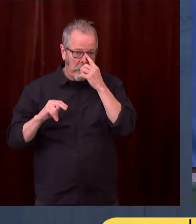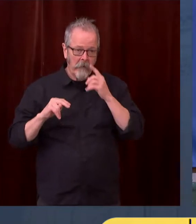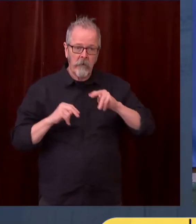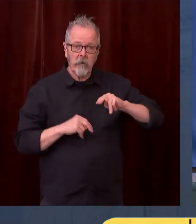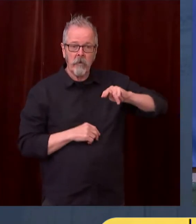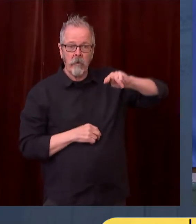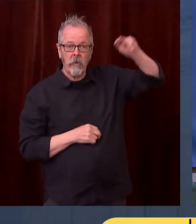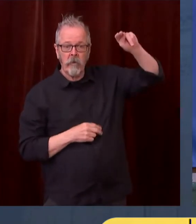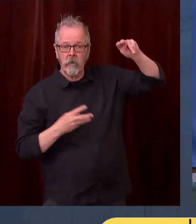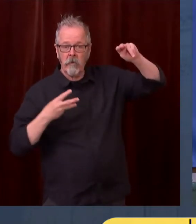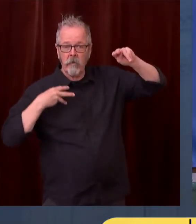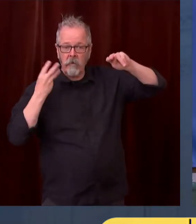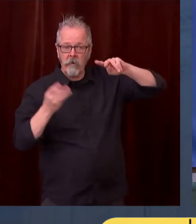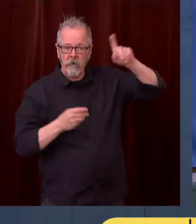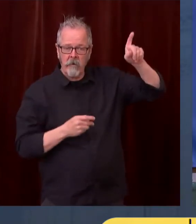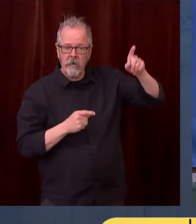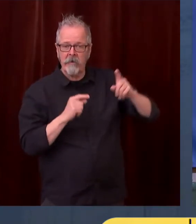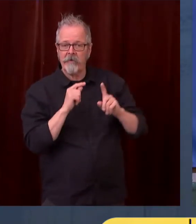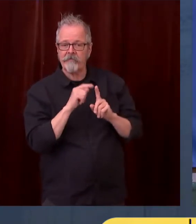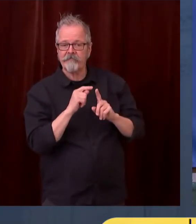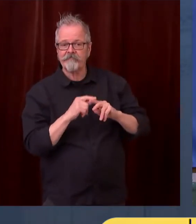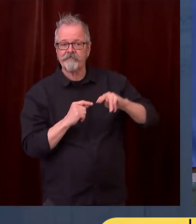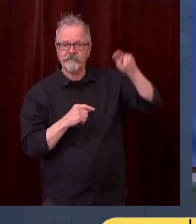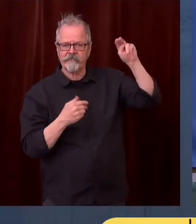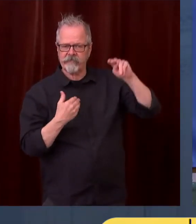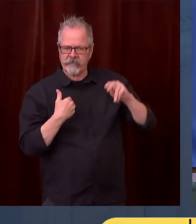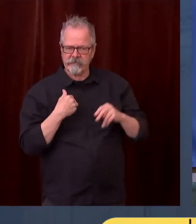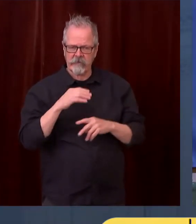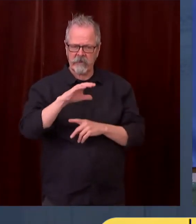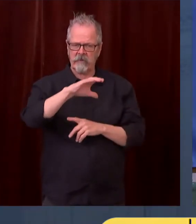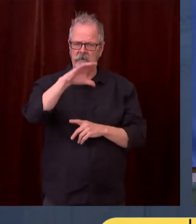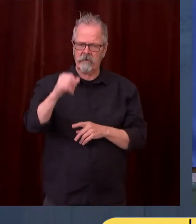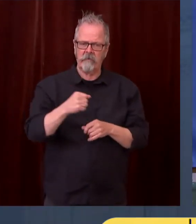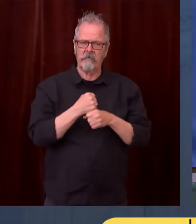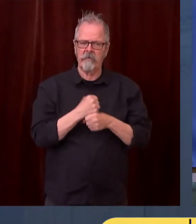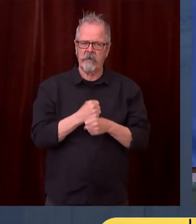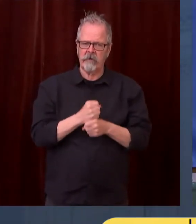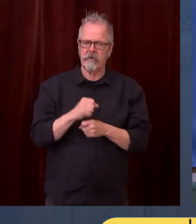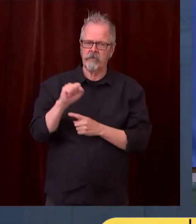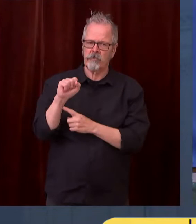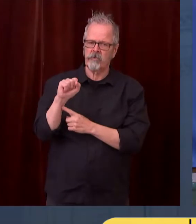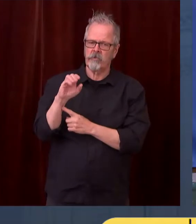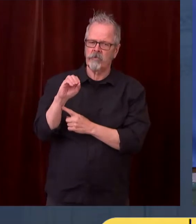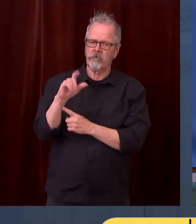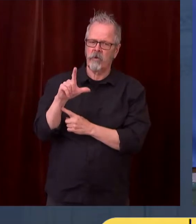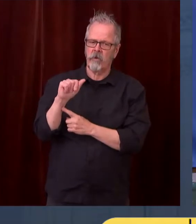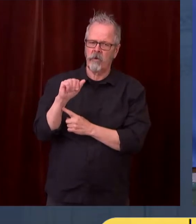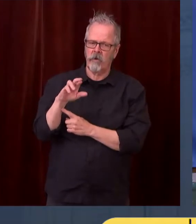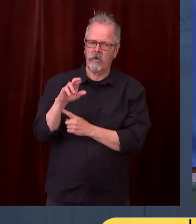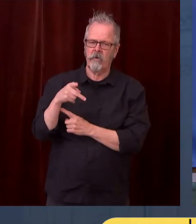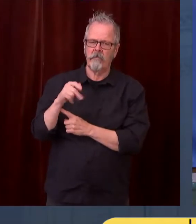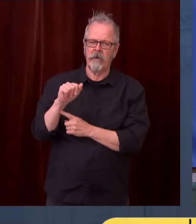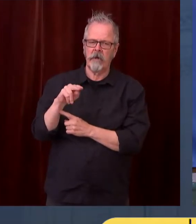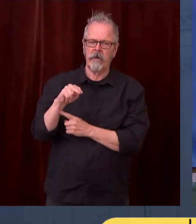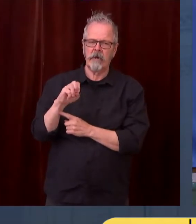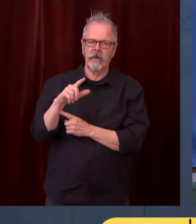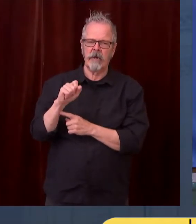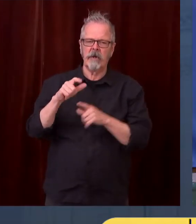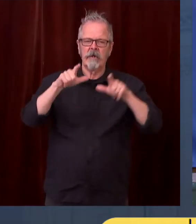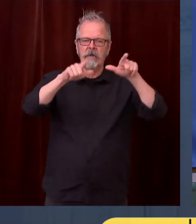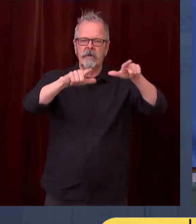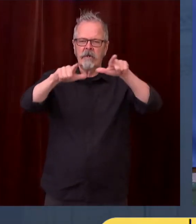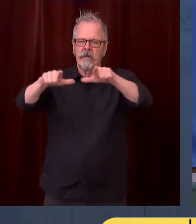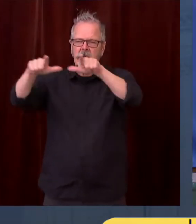creating opportunities in our state. We don't want them to go elsewhere. The second bill, the Climate Commitment Act, addresses climate, clean air, and